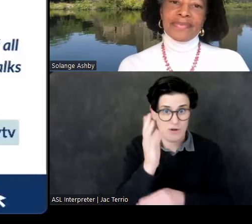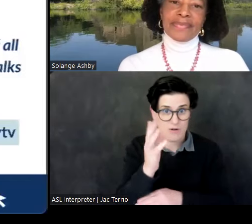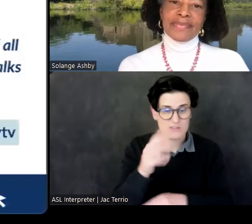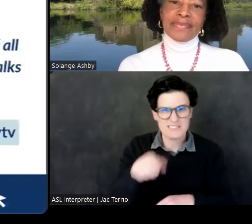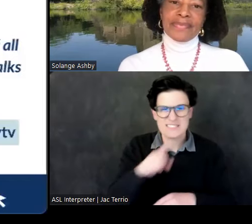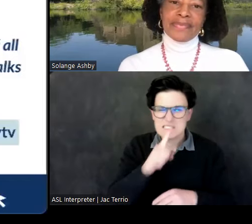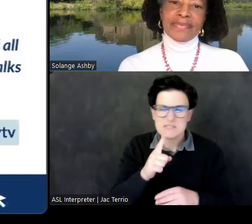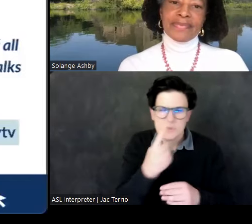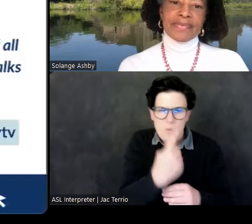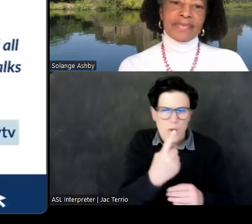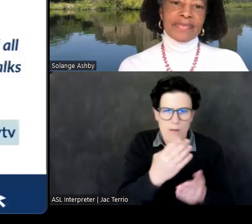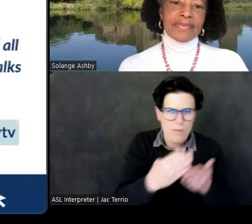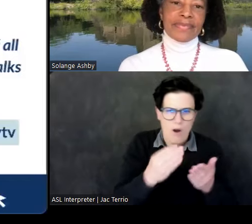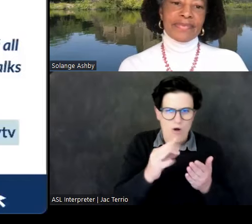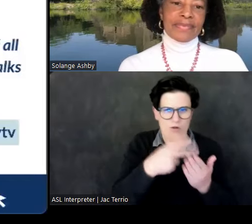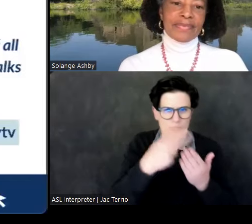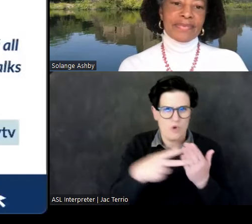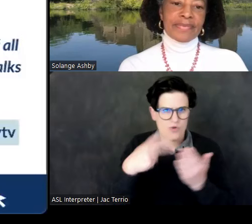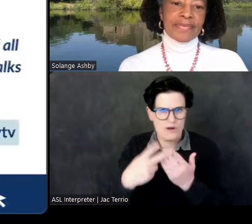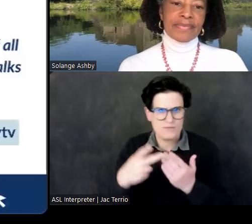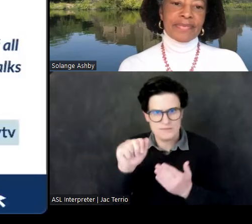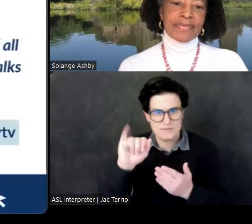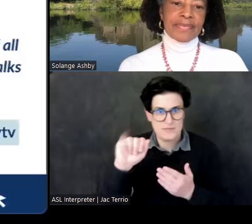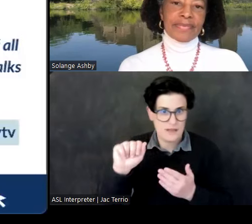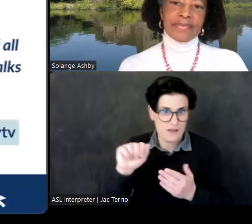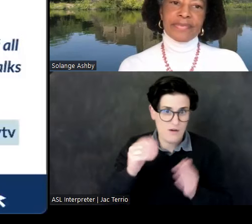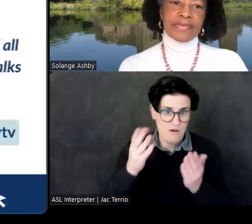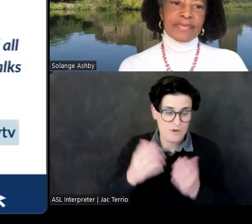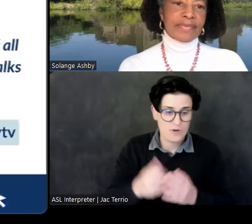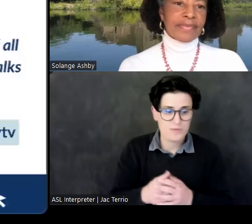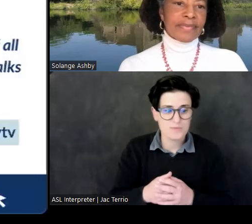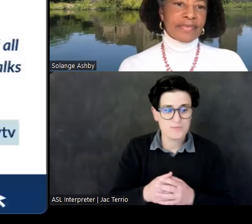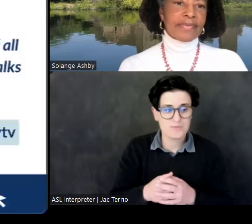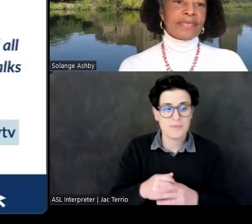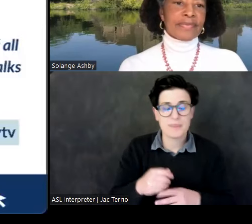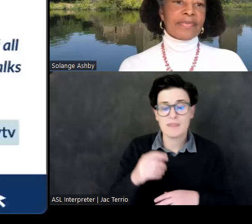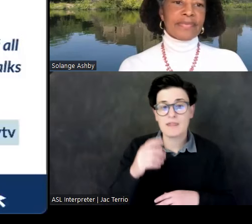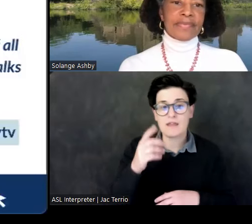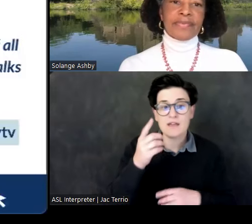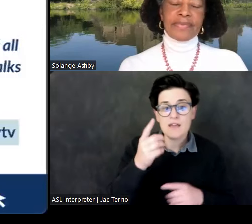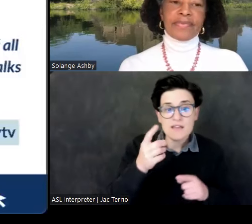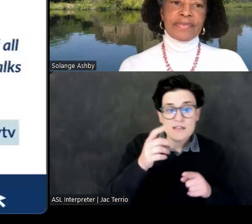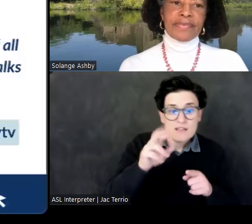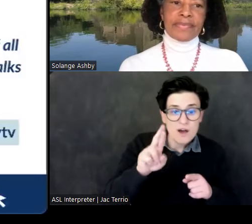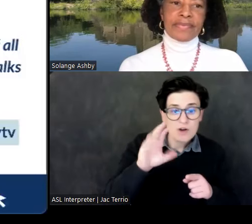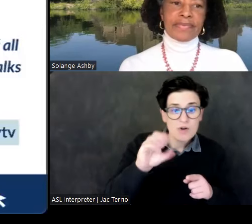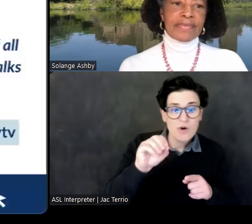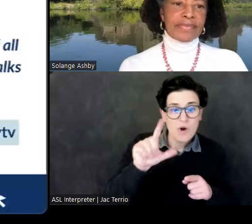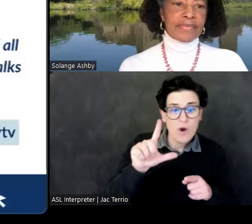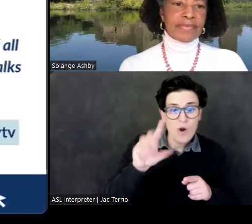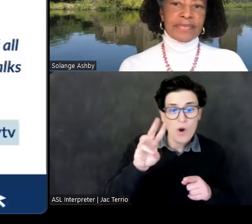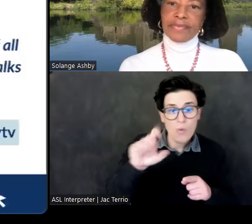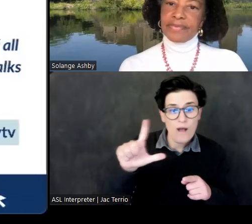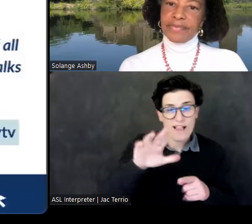AIA has to offer. Dr. Hallwell's lecture in September has passed, but you can find it